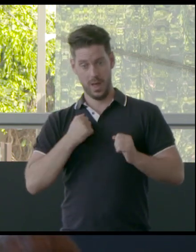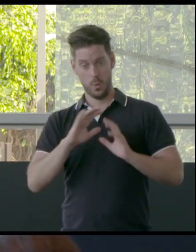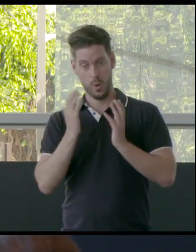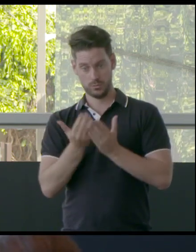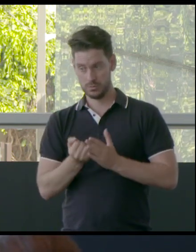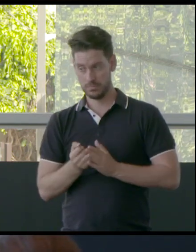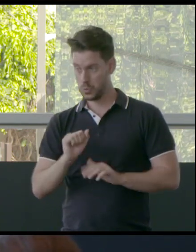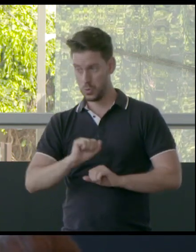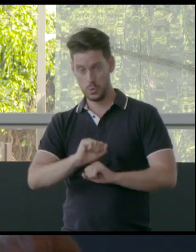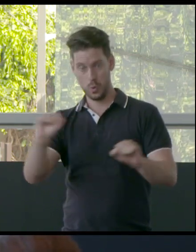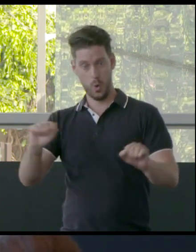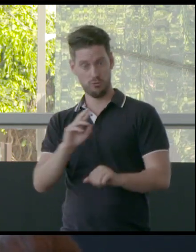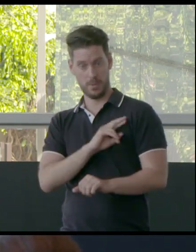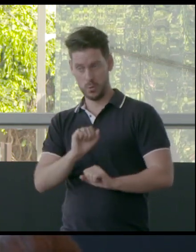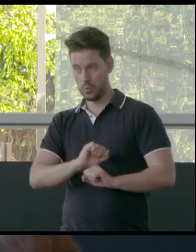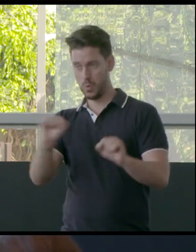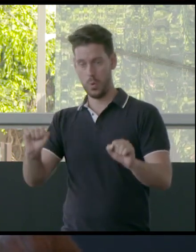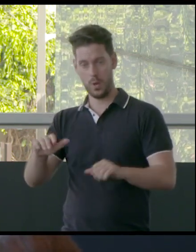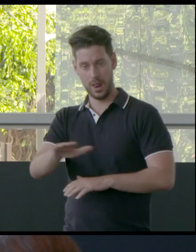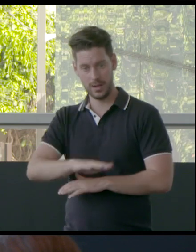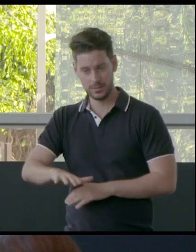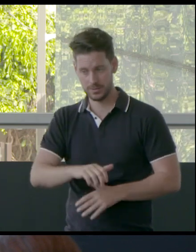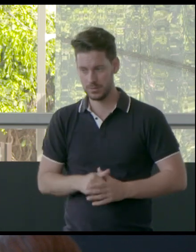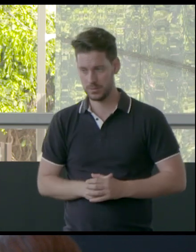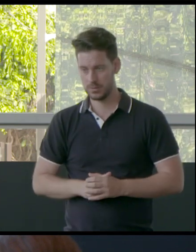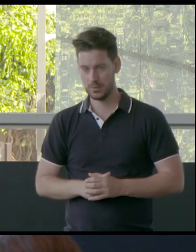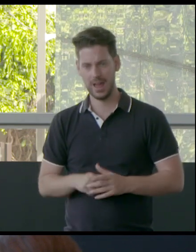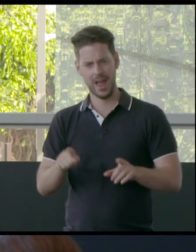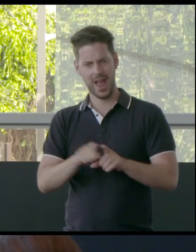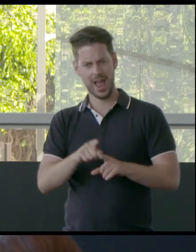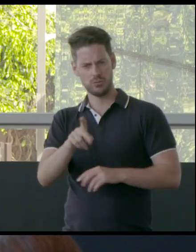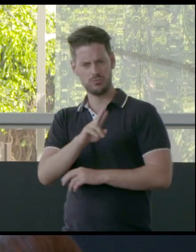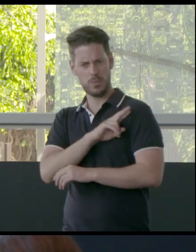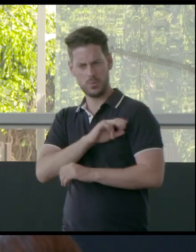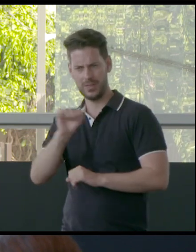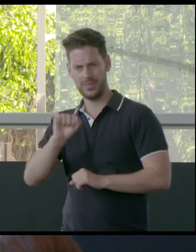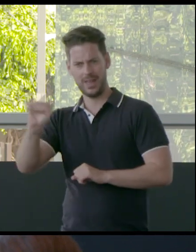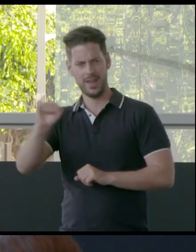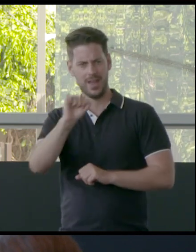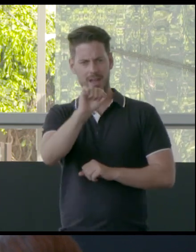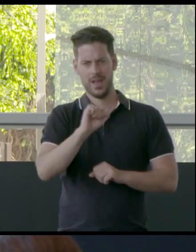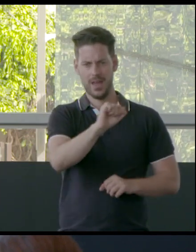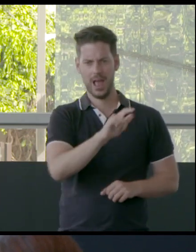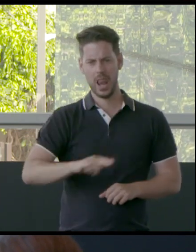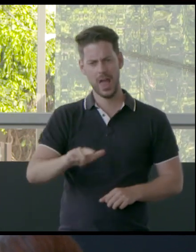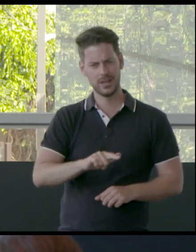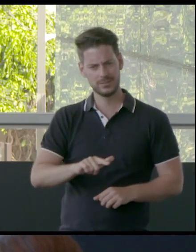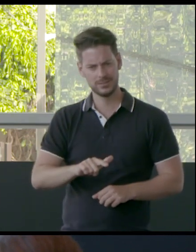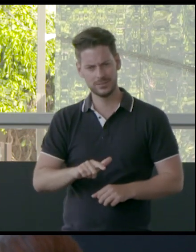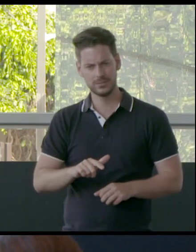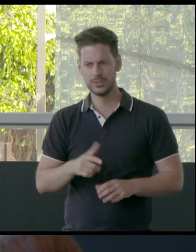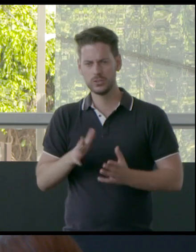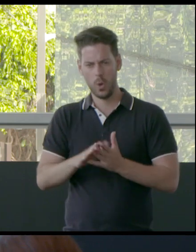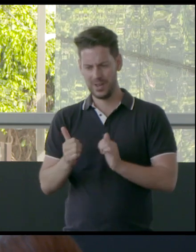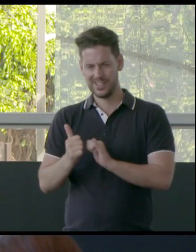you're responsible for your country. You're also responsible for other people's country. Talk a little bit about, you know, your sense of collective